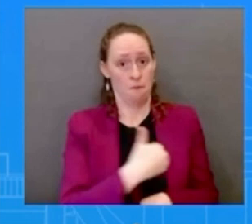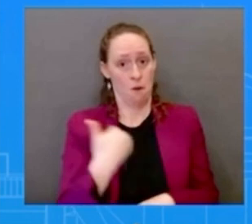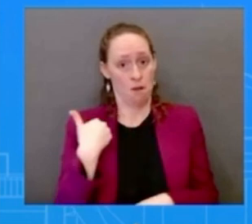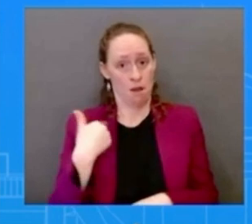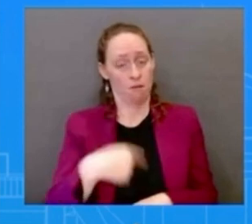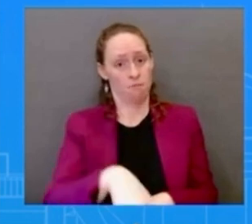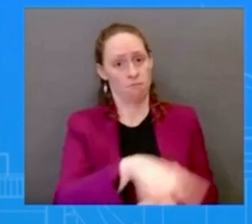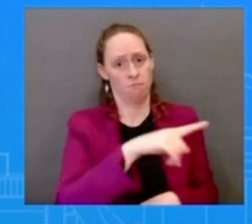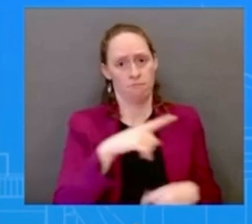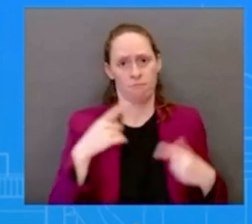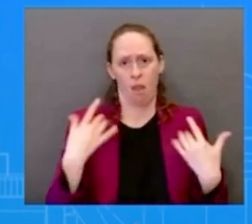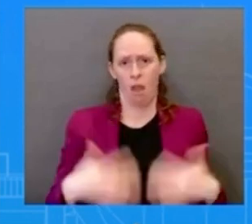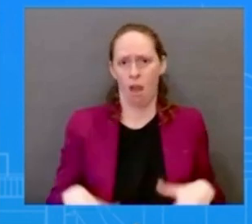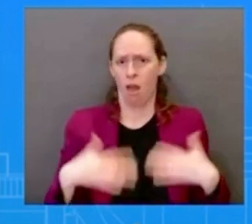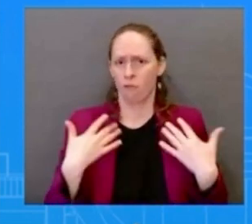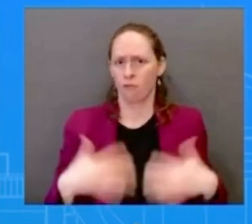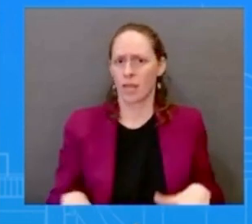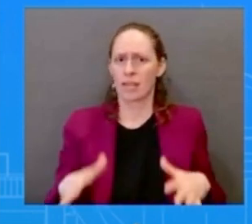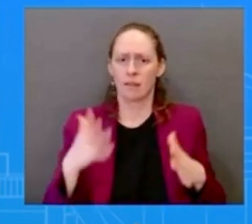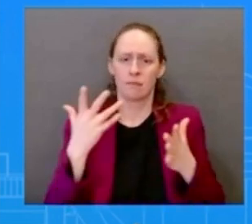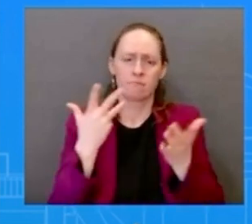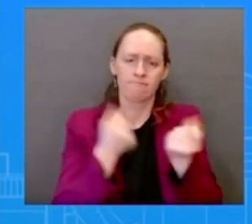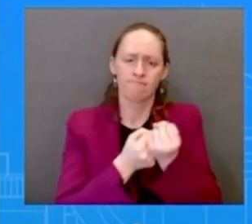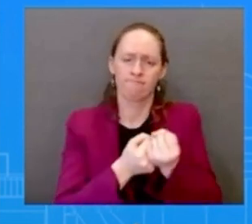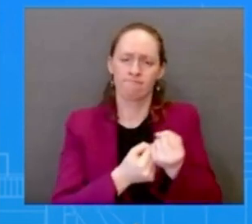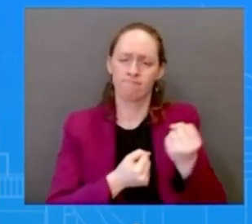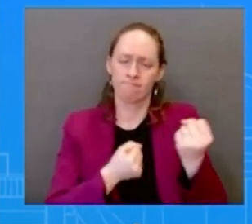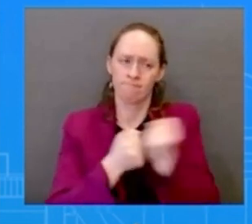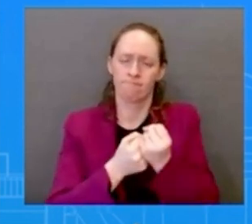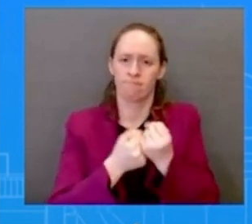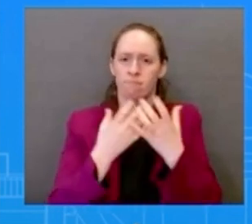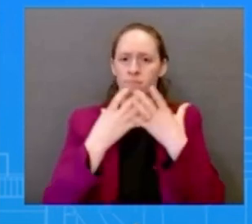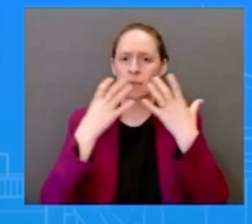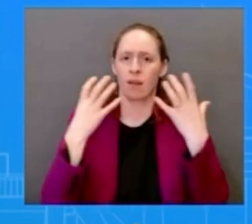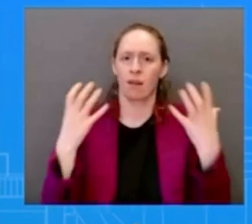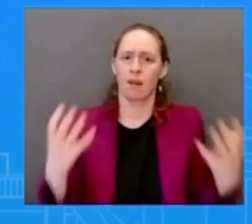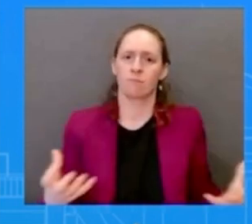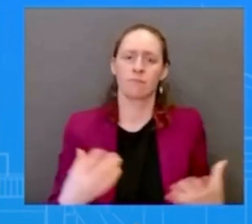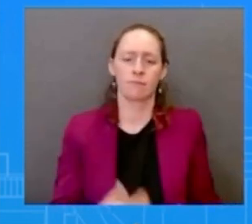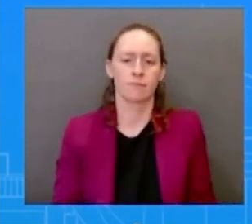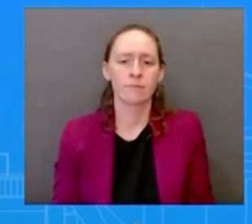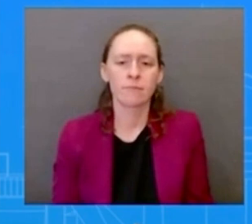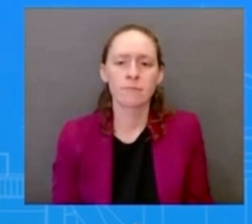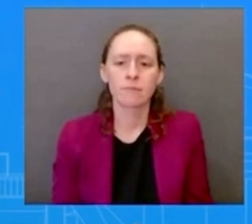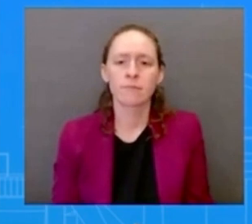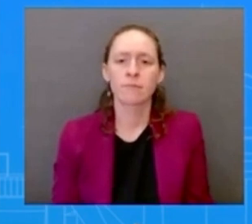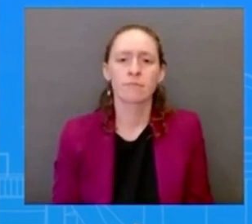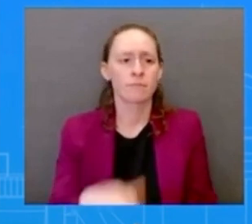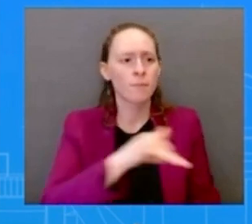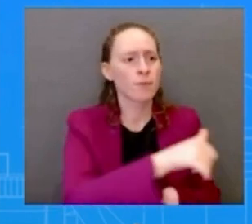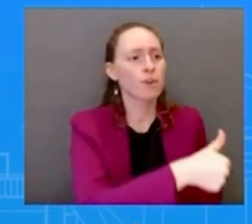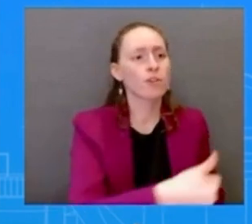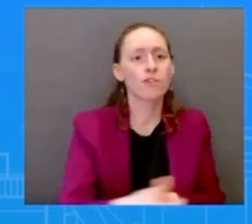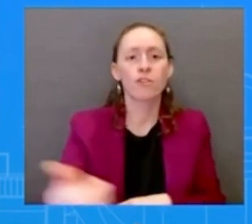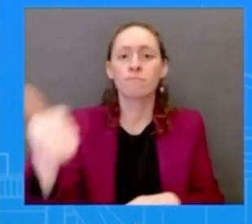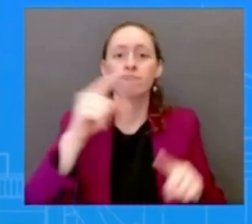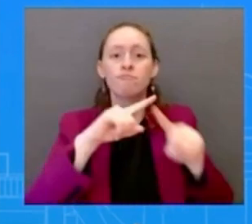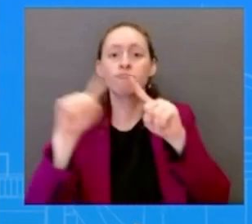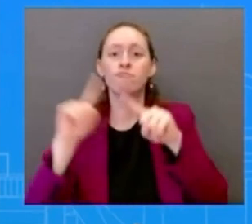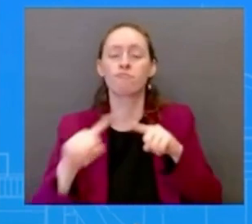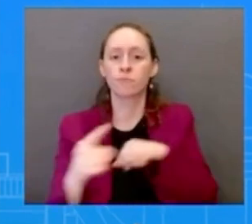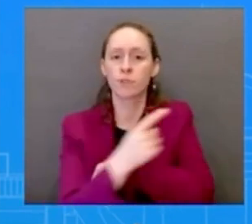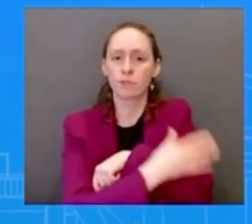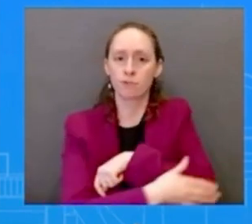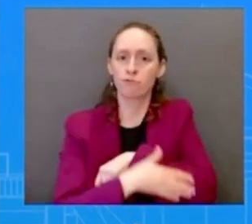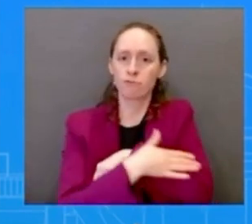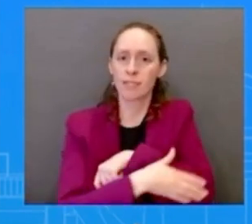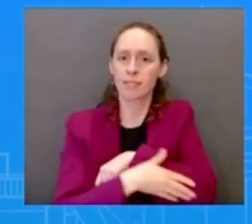more than 50 nations around the world alongside the united states has done as well and so look we are committed uh and we have we've said this before